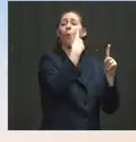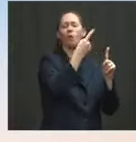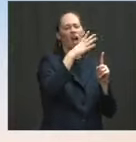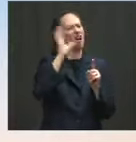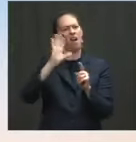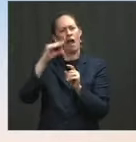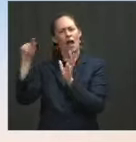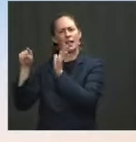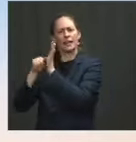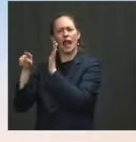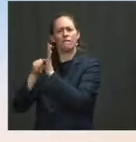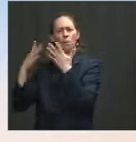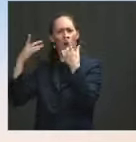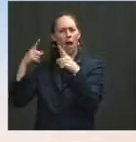politically charged. Thank you, Jen. Thank you.